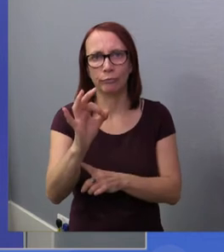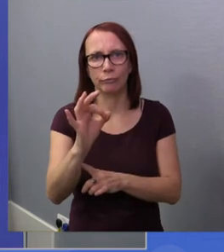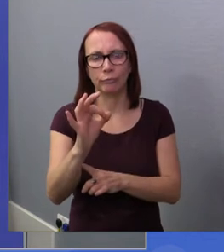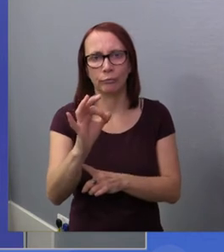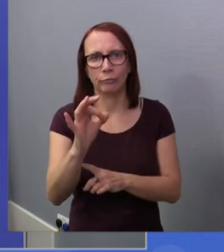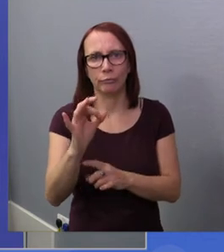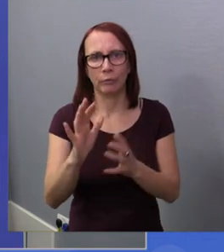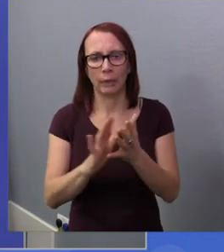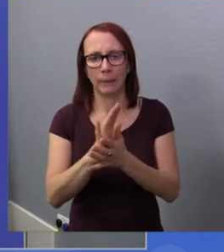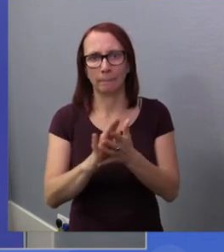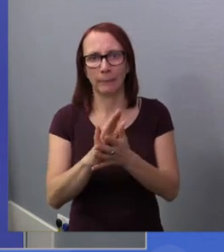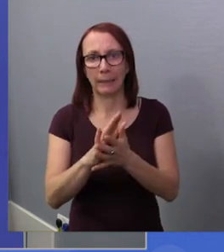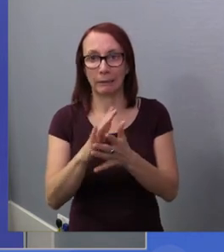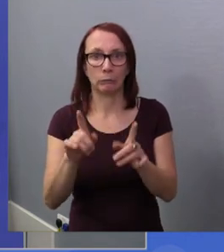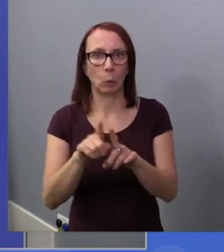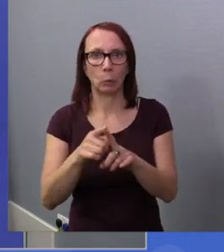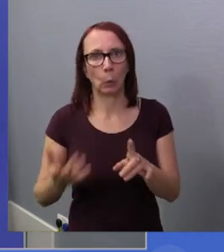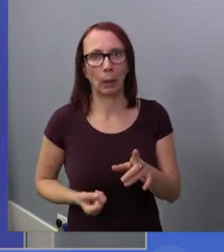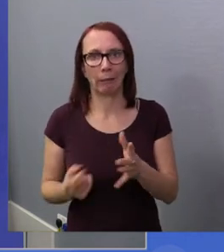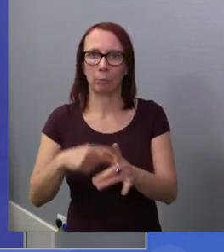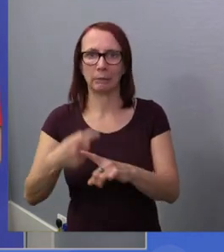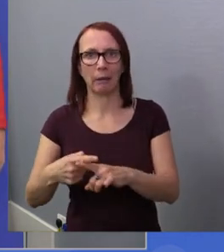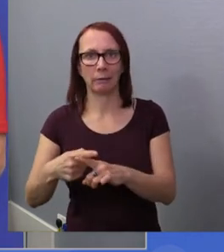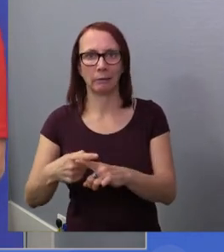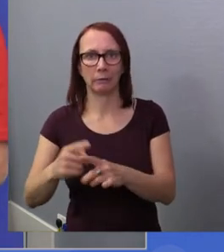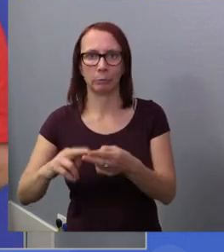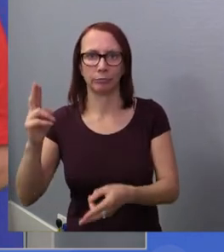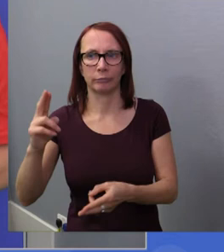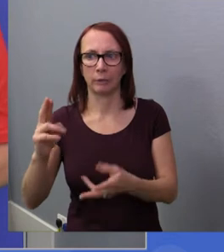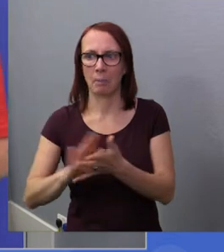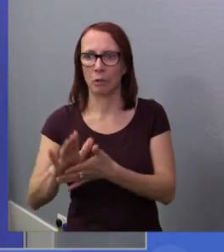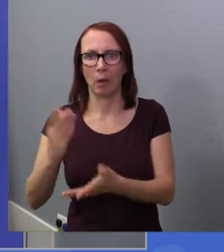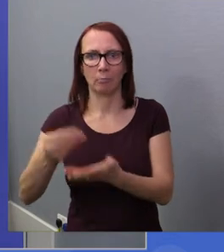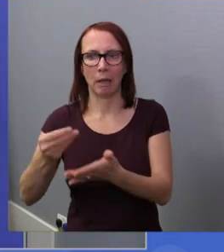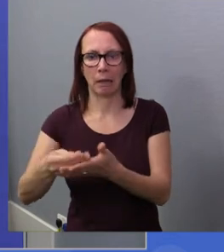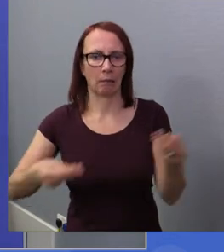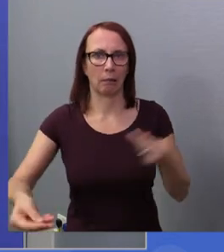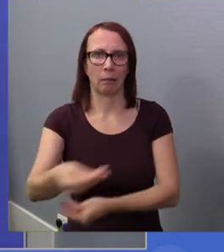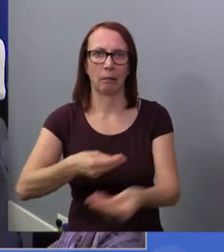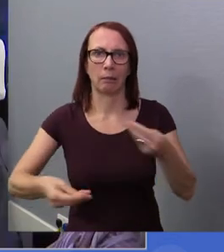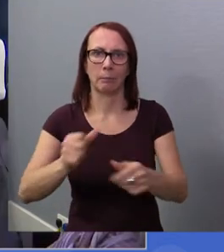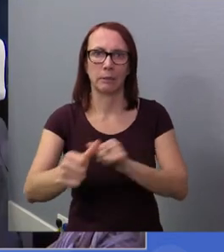boost income taxes, to be used on other finances. Thank you.